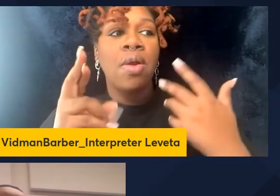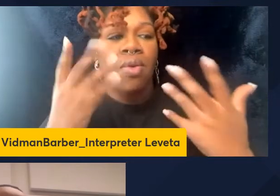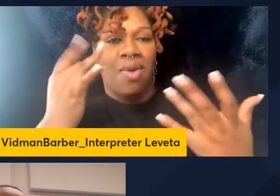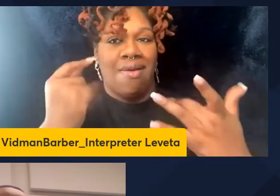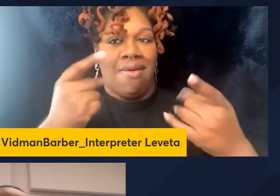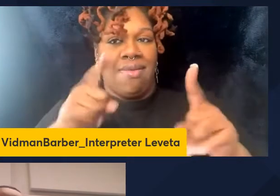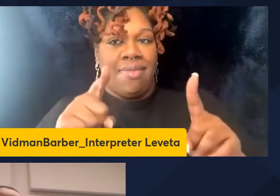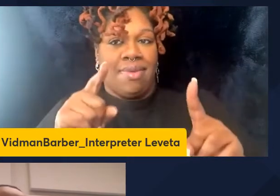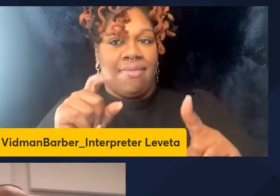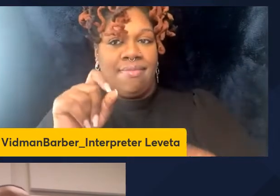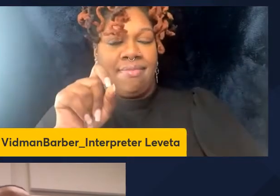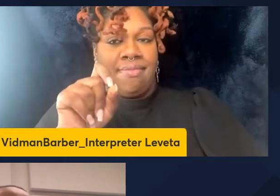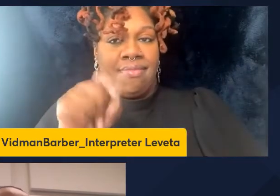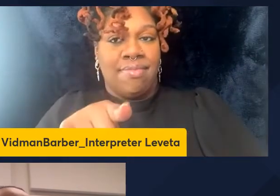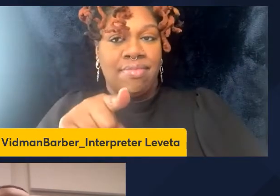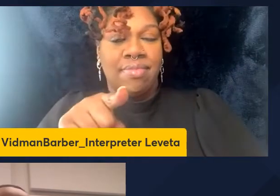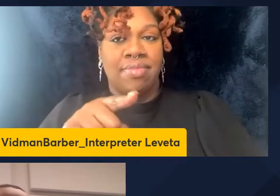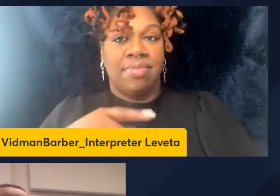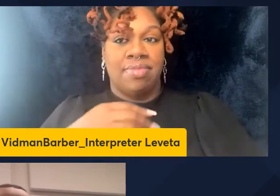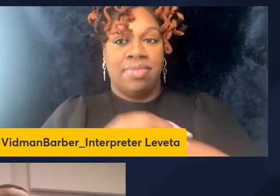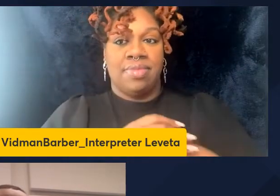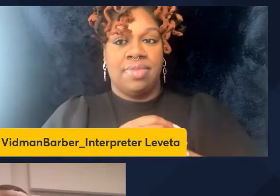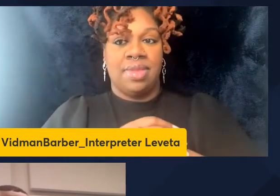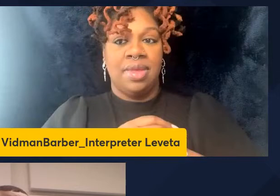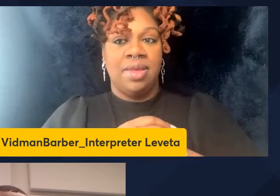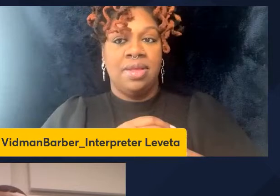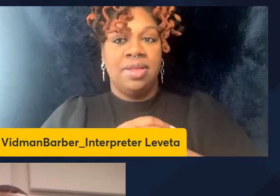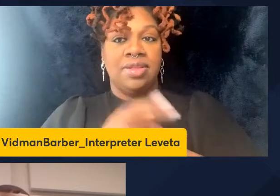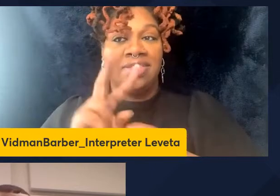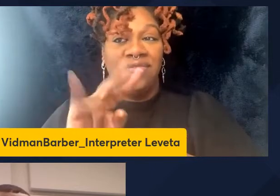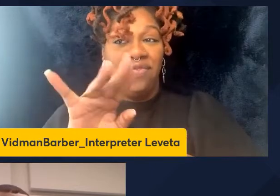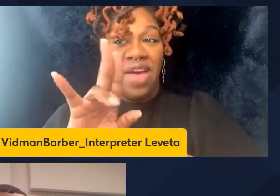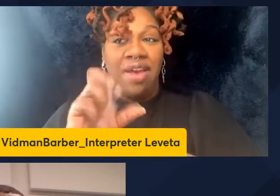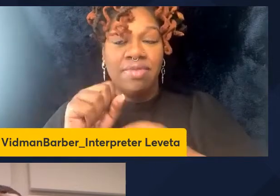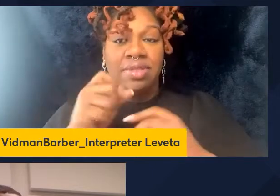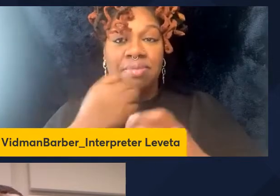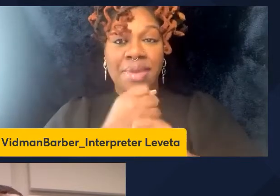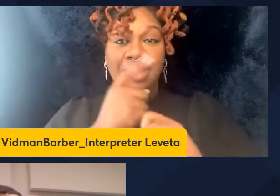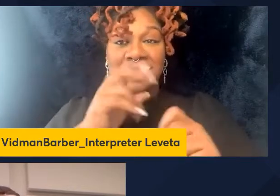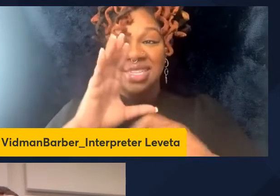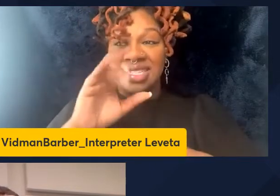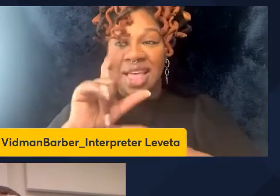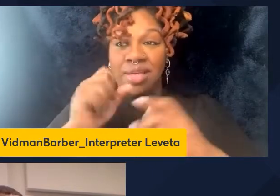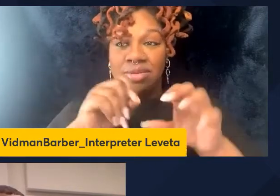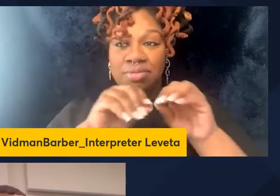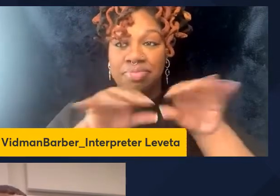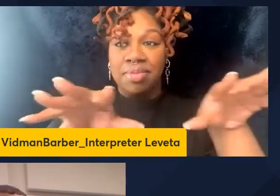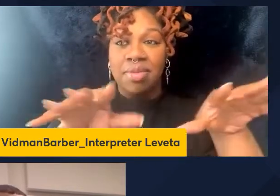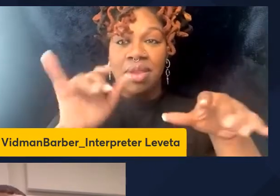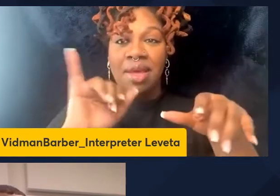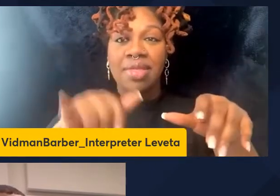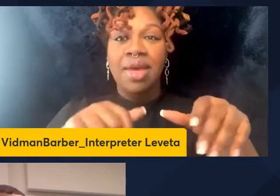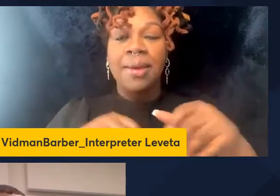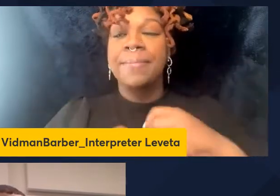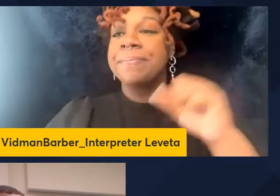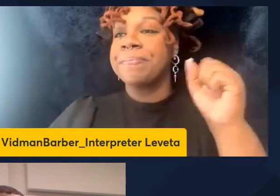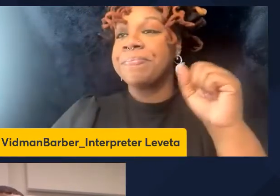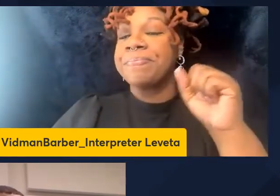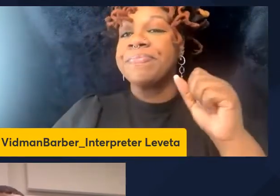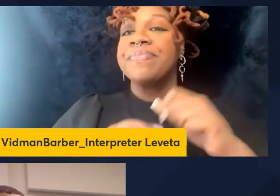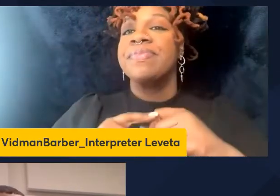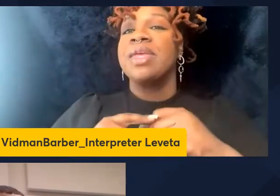I don't know, supporting the development of those cells somehow? Great question, yeah. So we found that